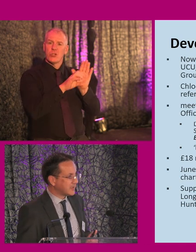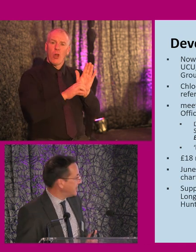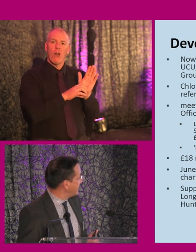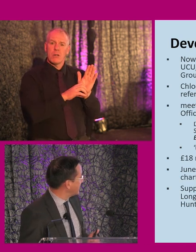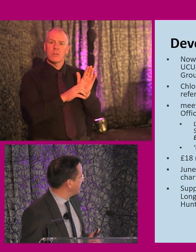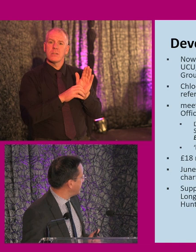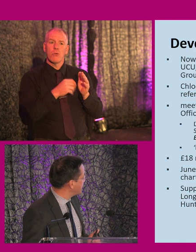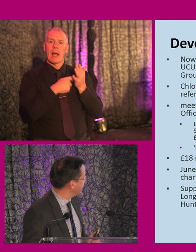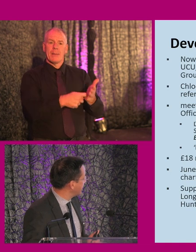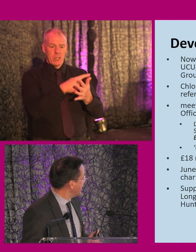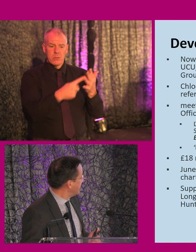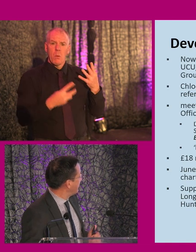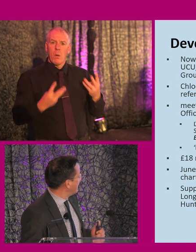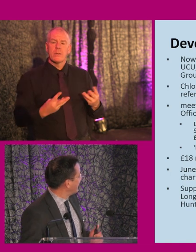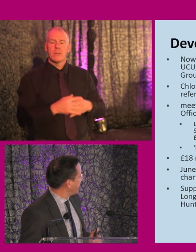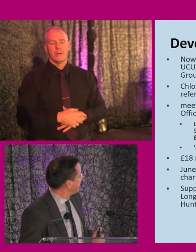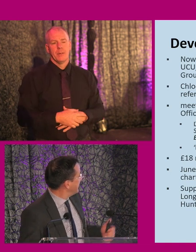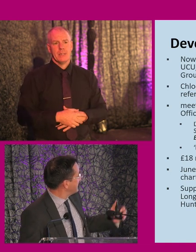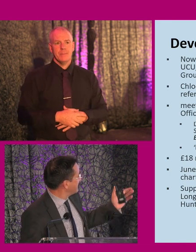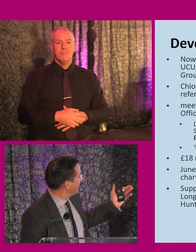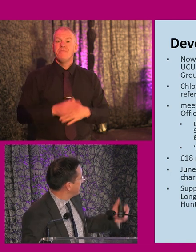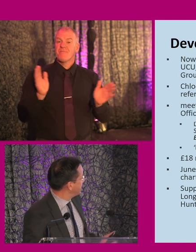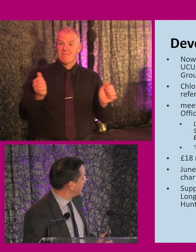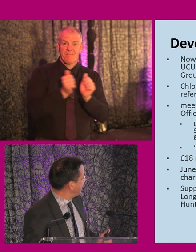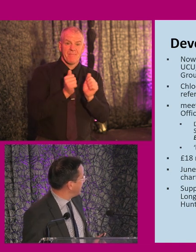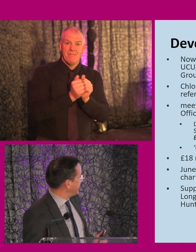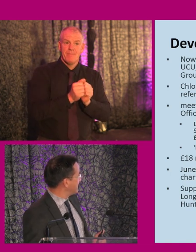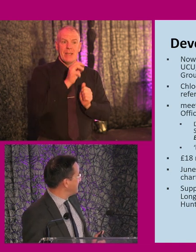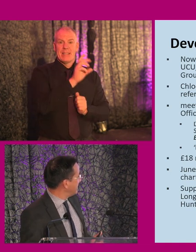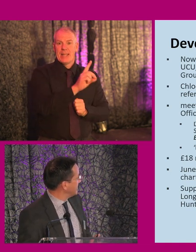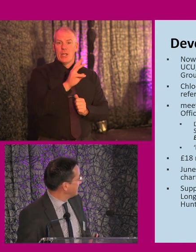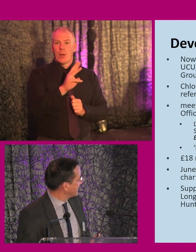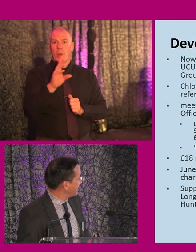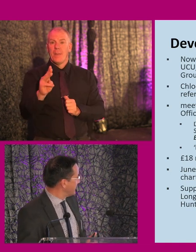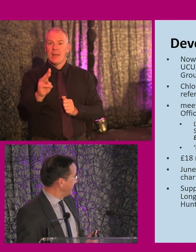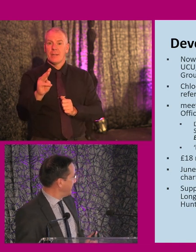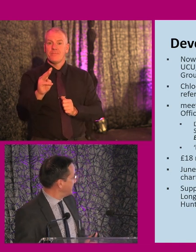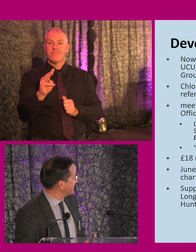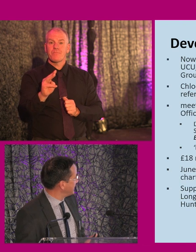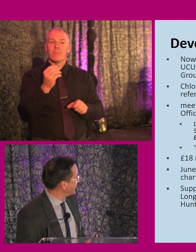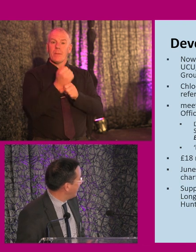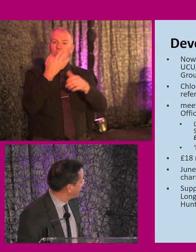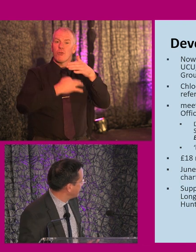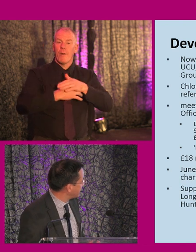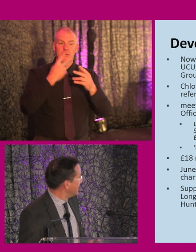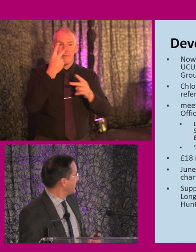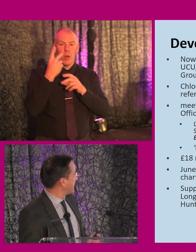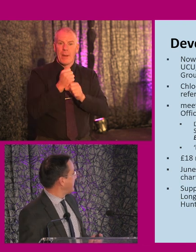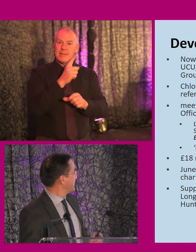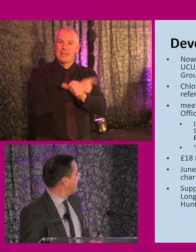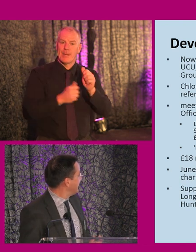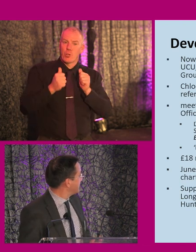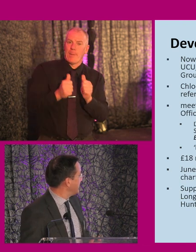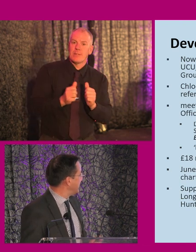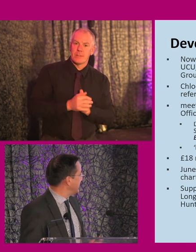key recommendations. We've also had meetings with the DWP team leading on the Government's Review of Disability Confidence, the